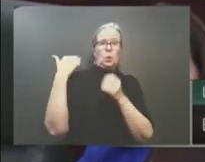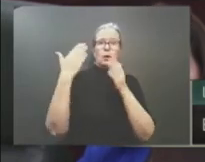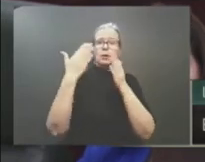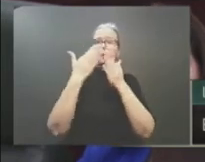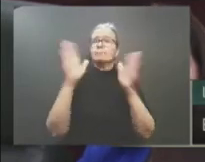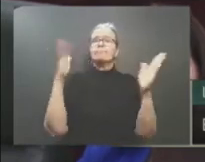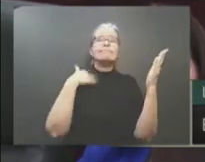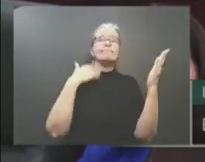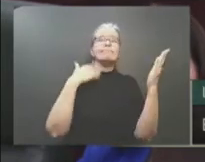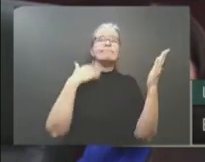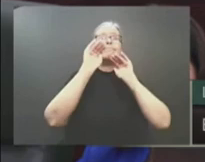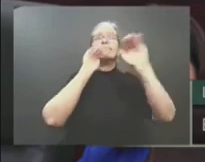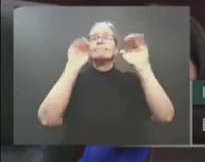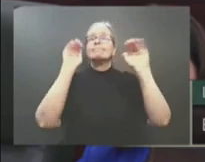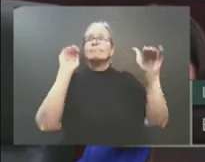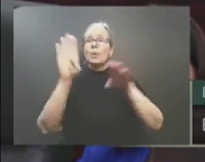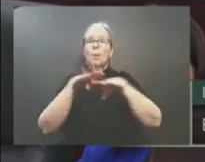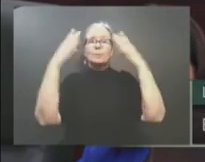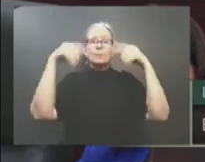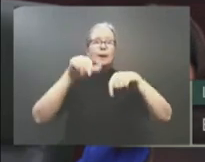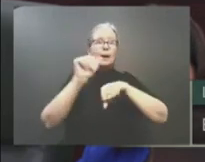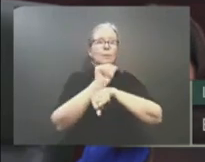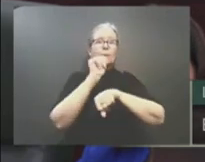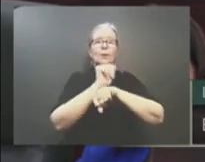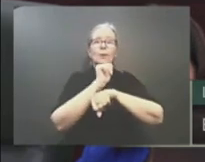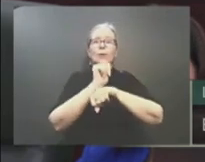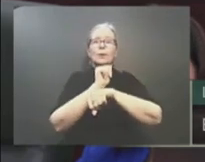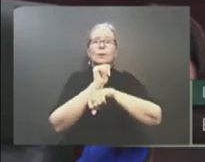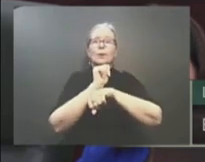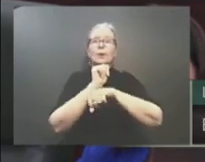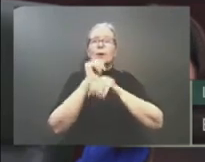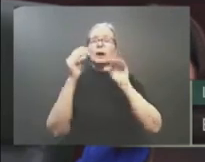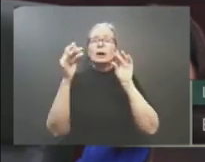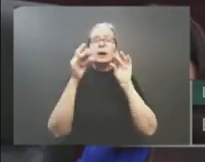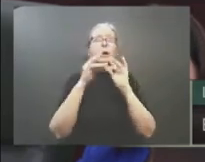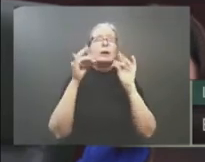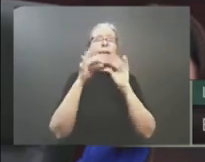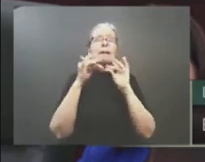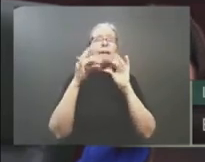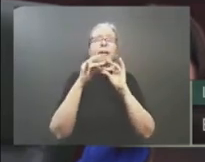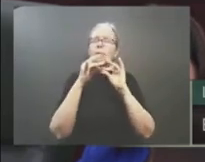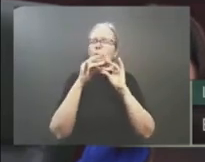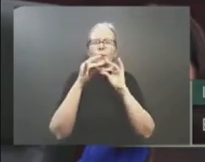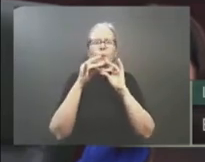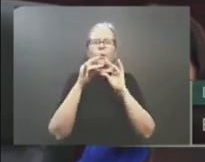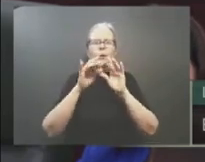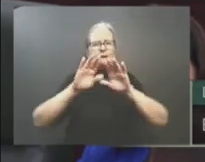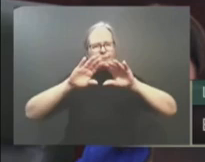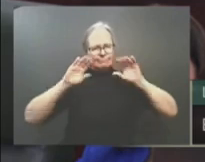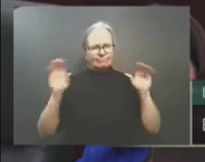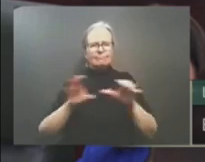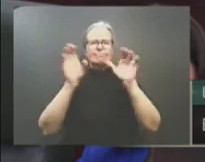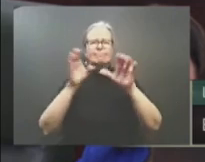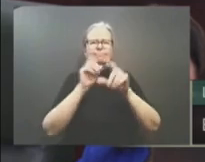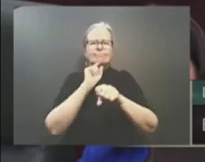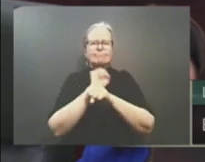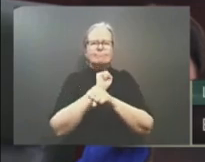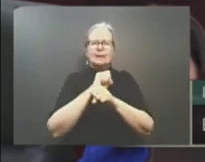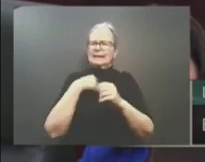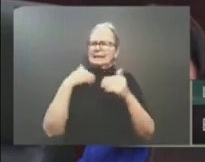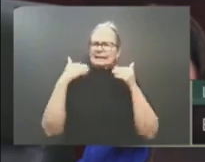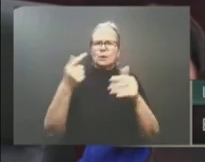We've reduced business taxes, cut red tape, and have created one of the most business-friendly environments on the continent.